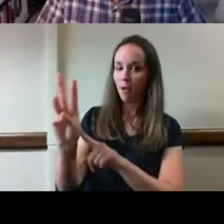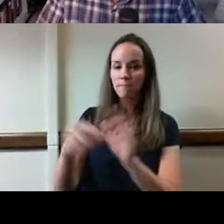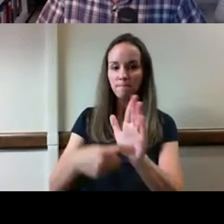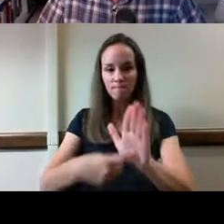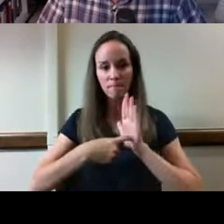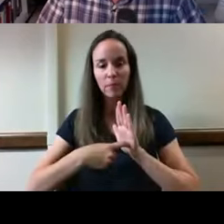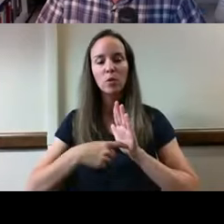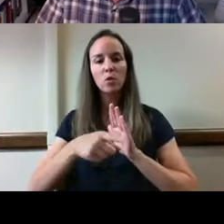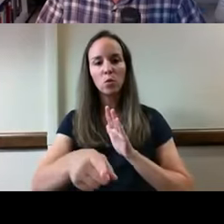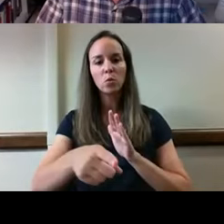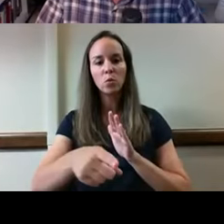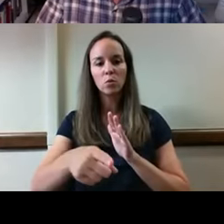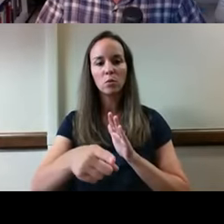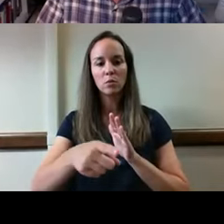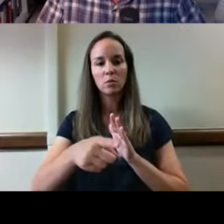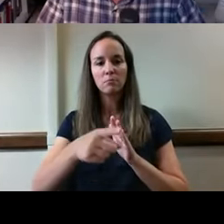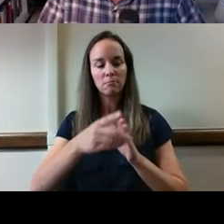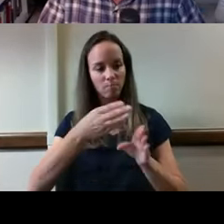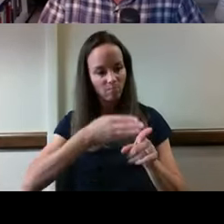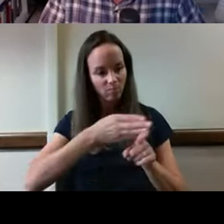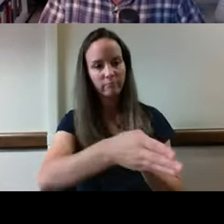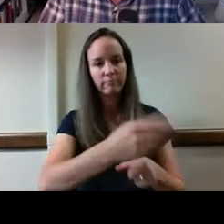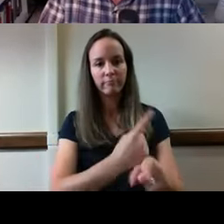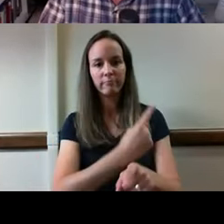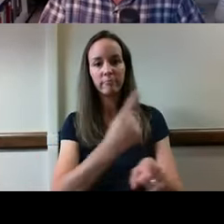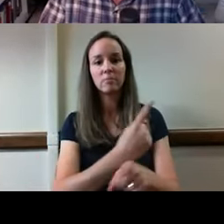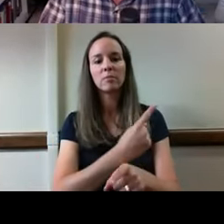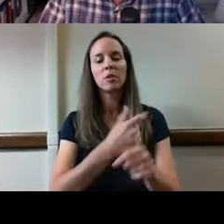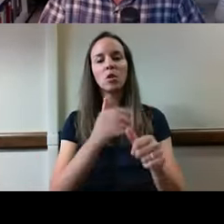professional practice under professional liability standards.